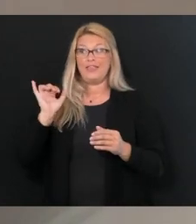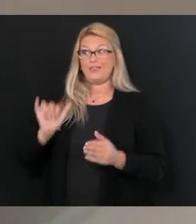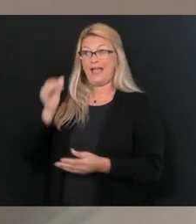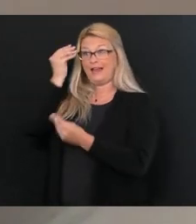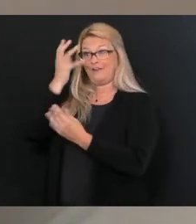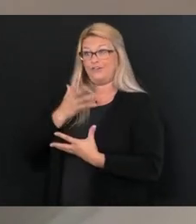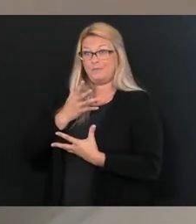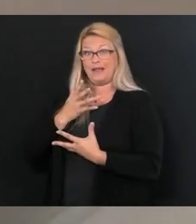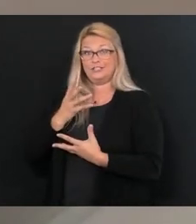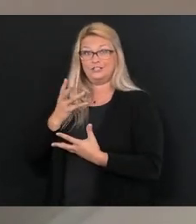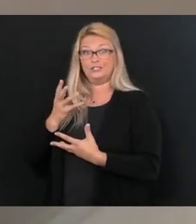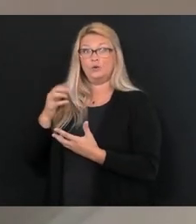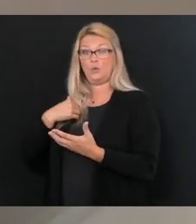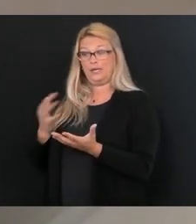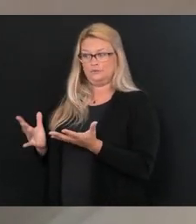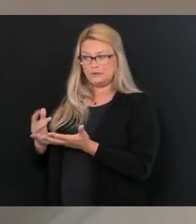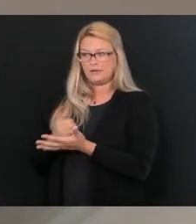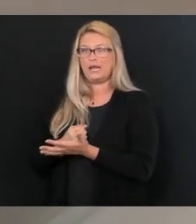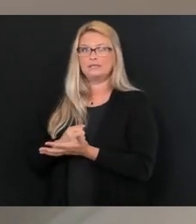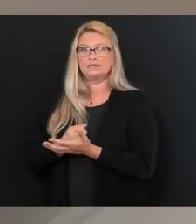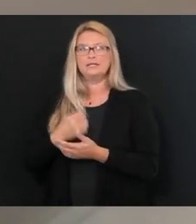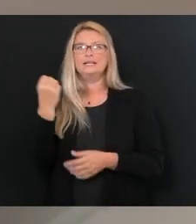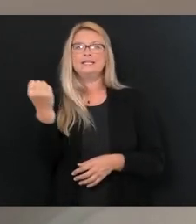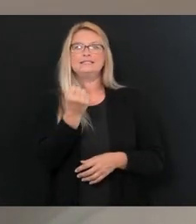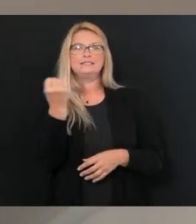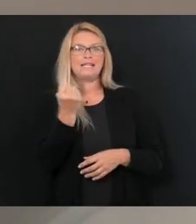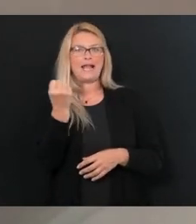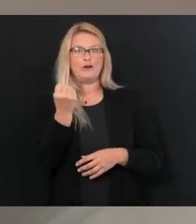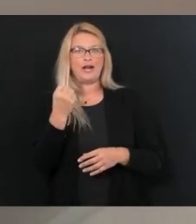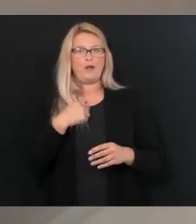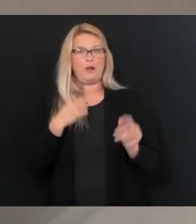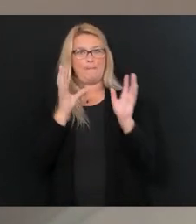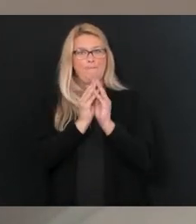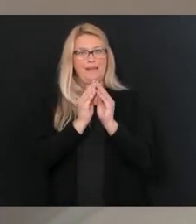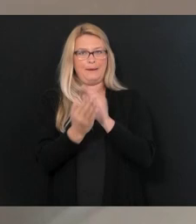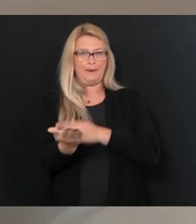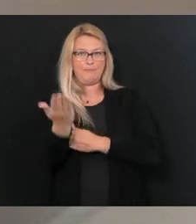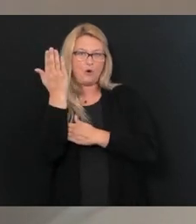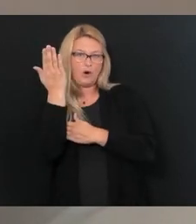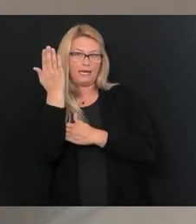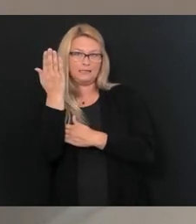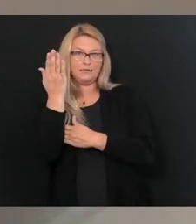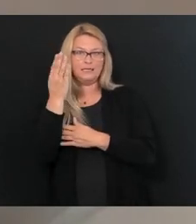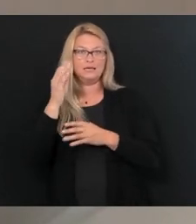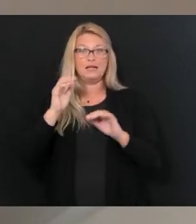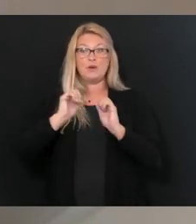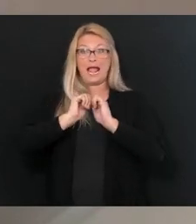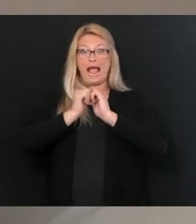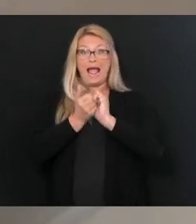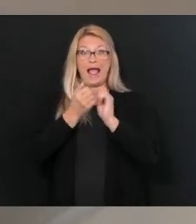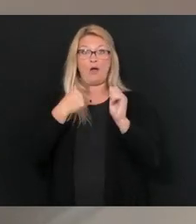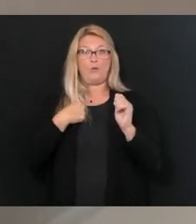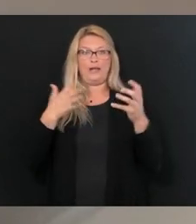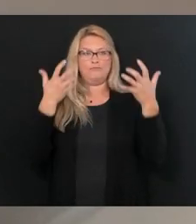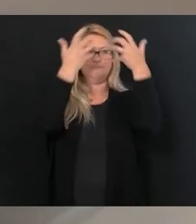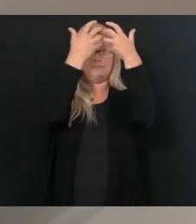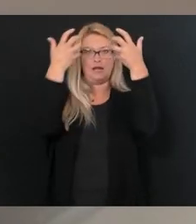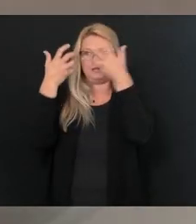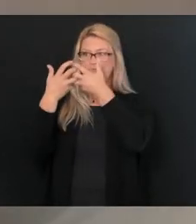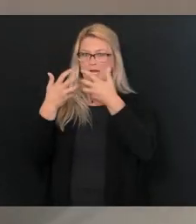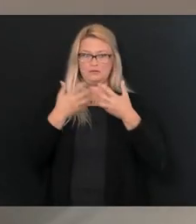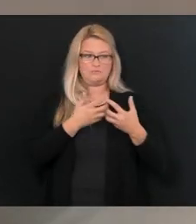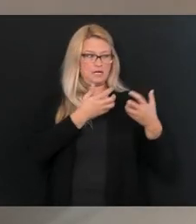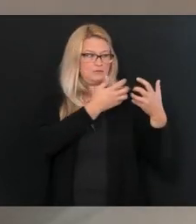Saturday, we're having the public health panel meet to look at how the data is applied to make sure it's all being applied